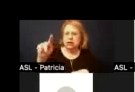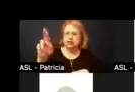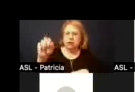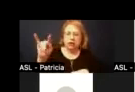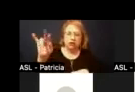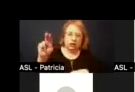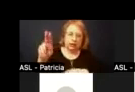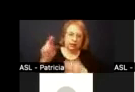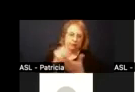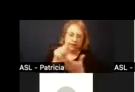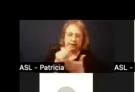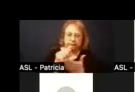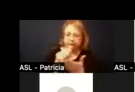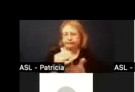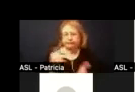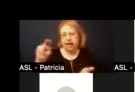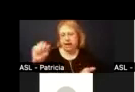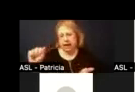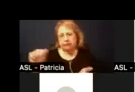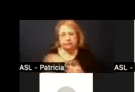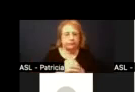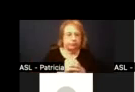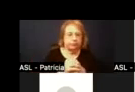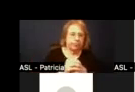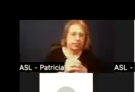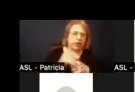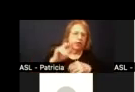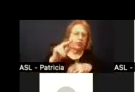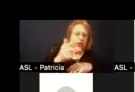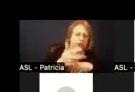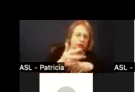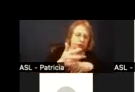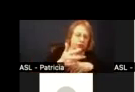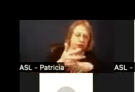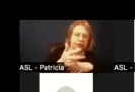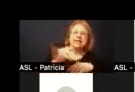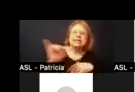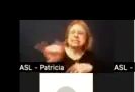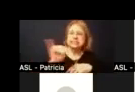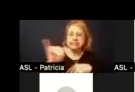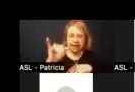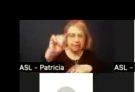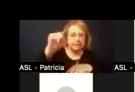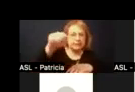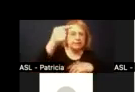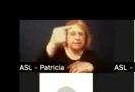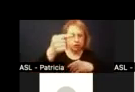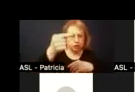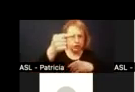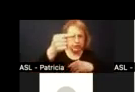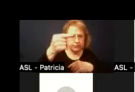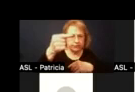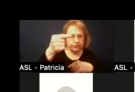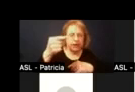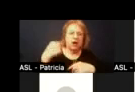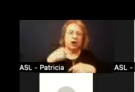applicable the third is sort of the same as number as the first prompt but speaking specifically to how we've engaged ed